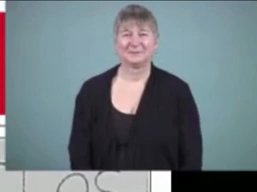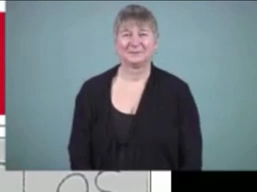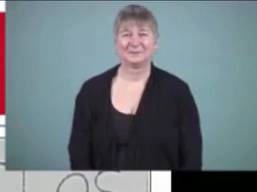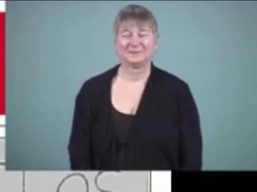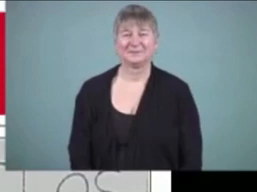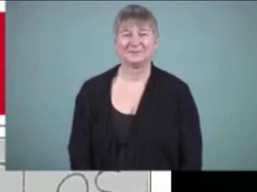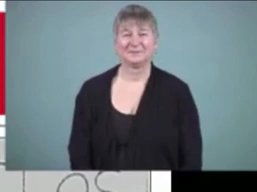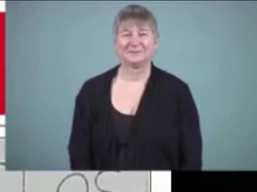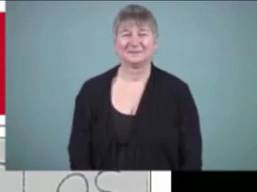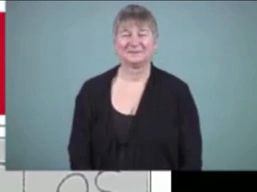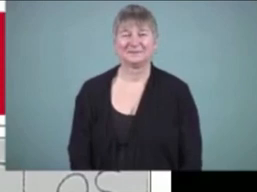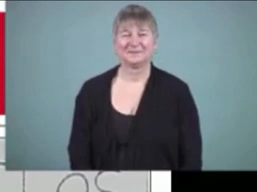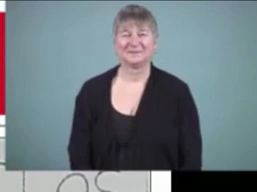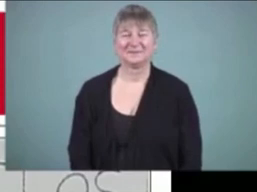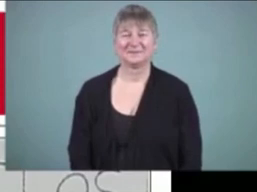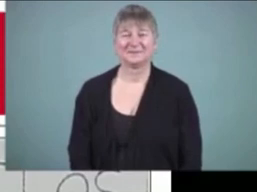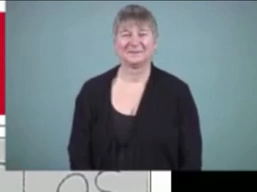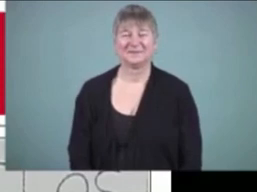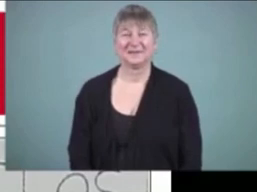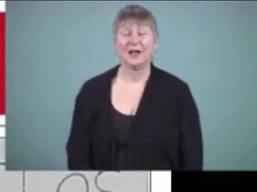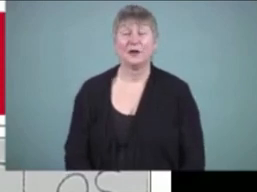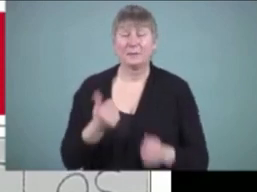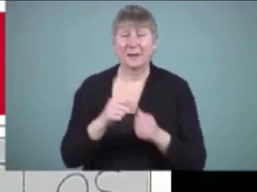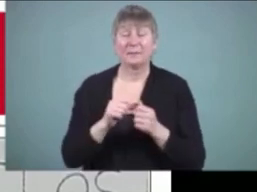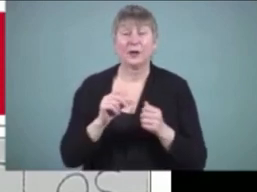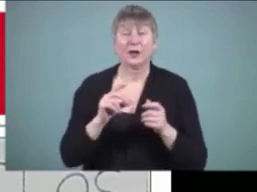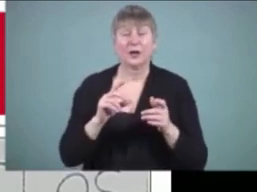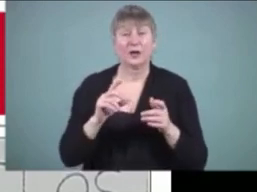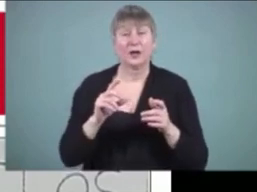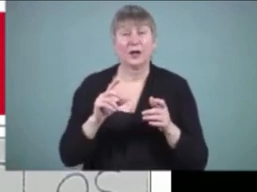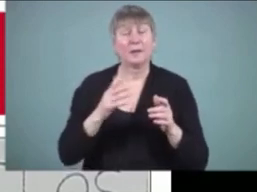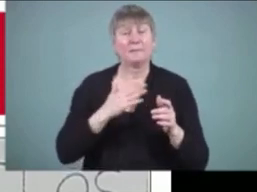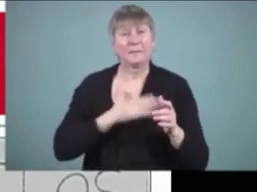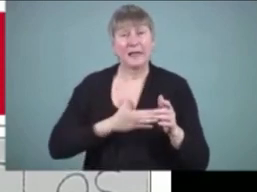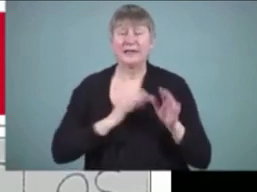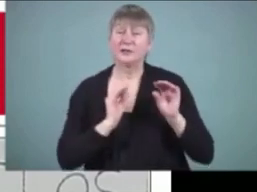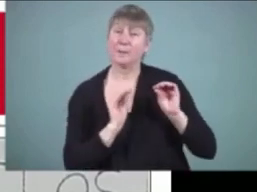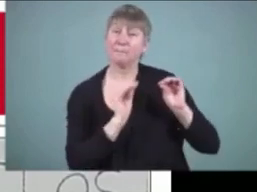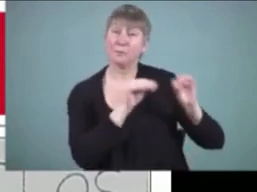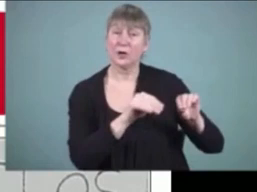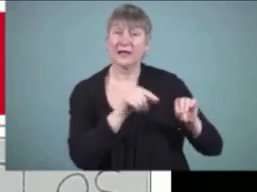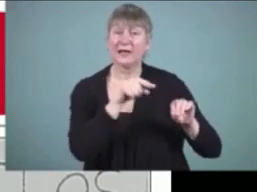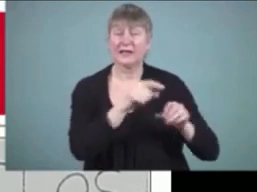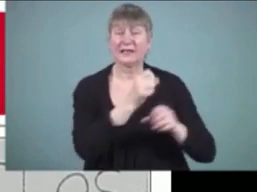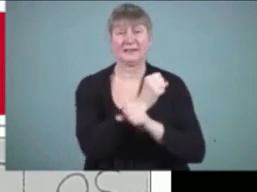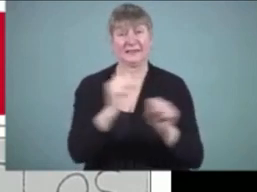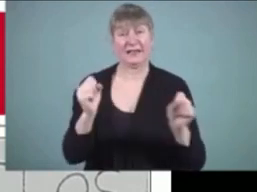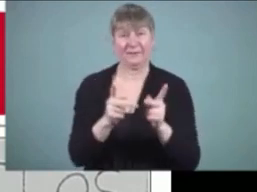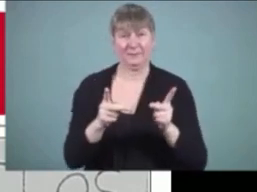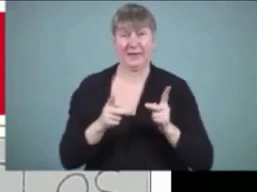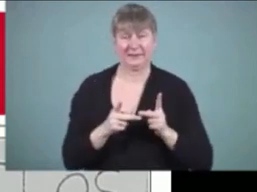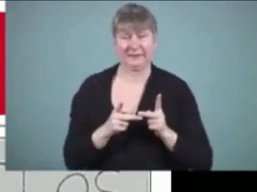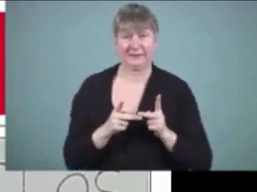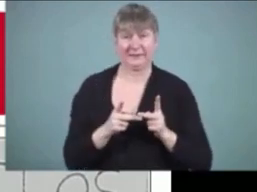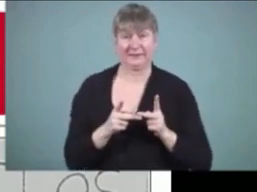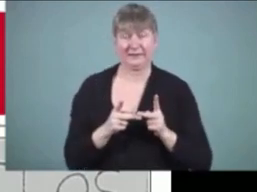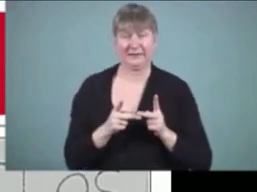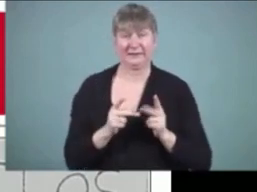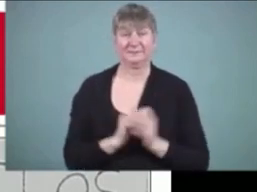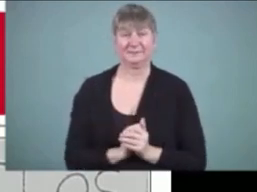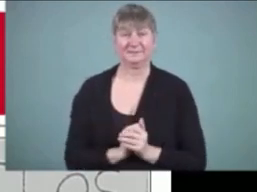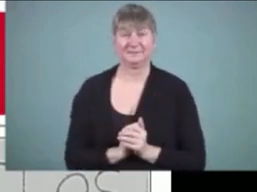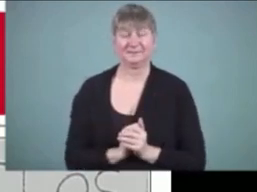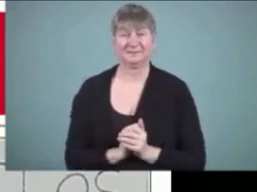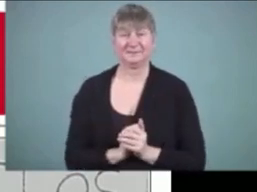Think about the regulatory do as I say function. Please put these in a safe place. By Megan for Miss Moscus.